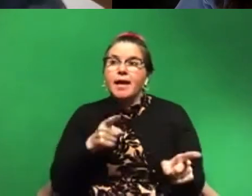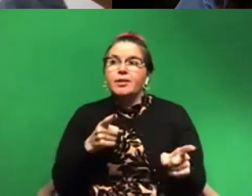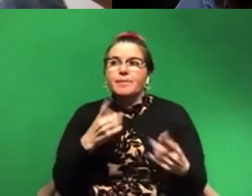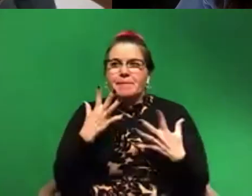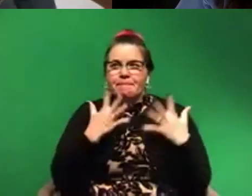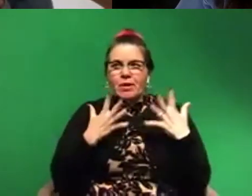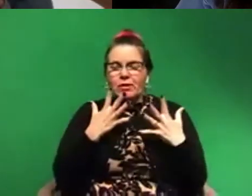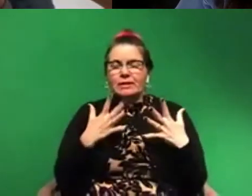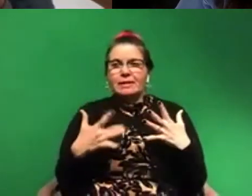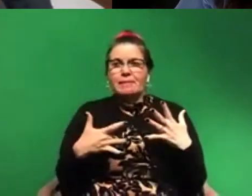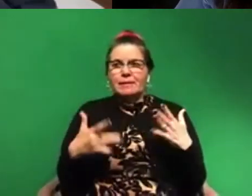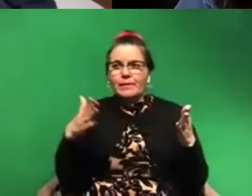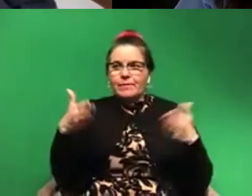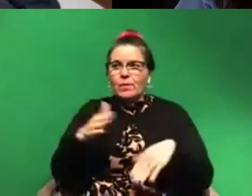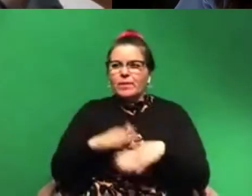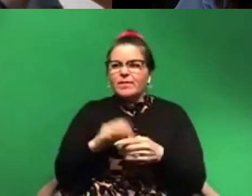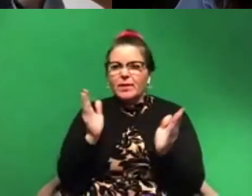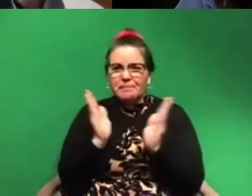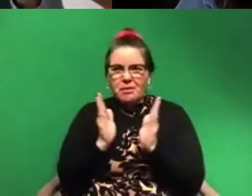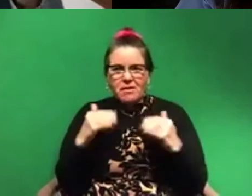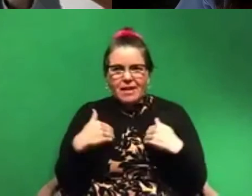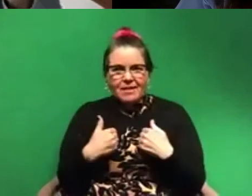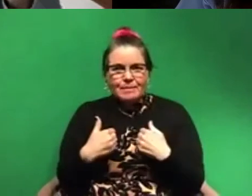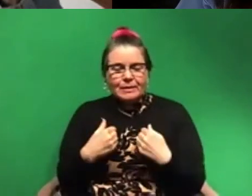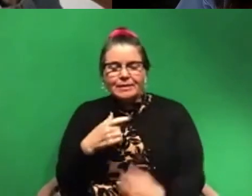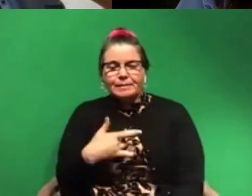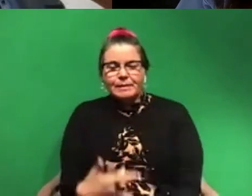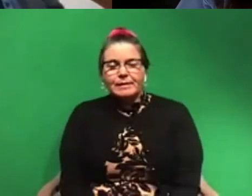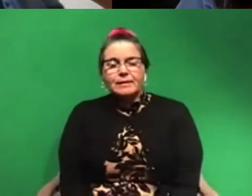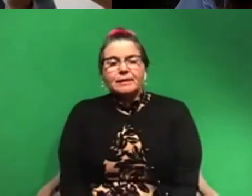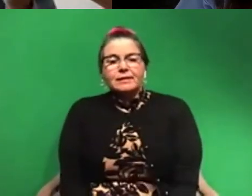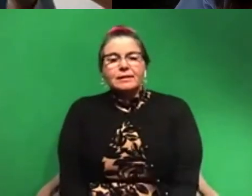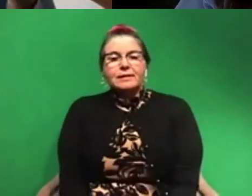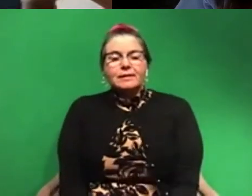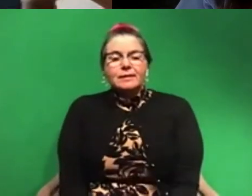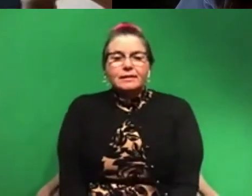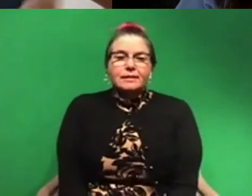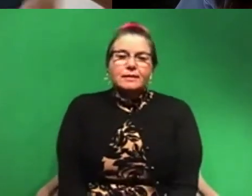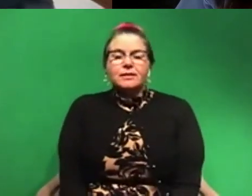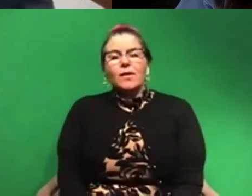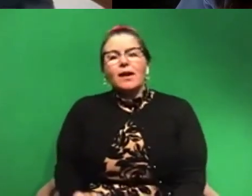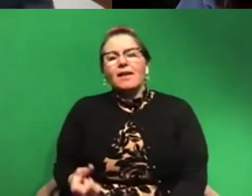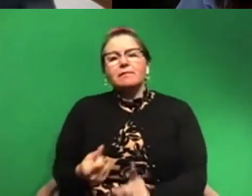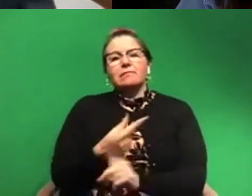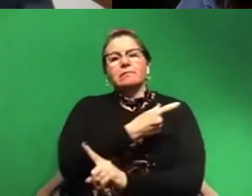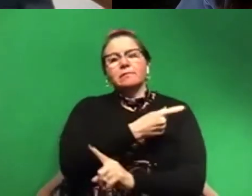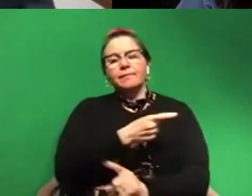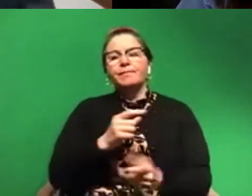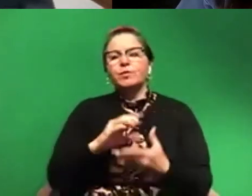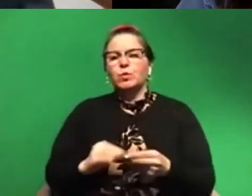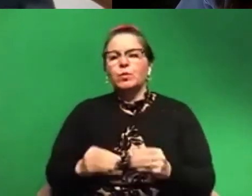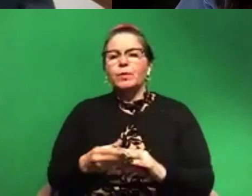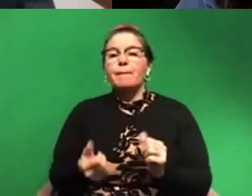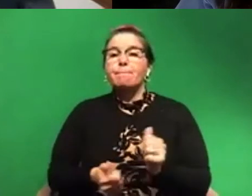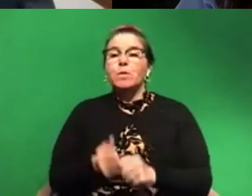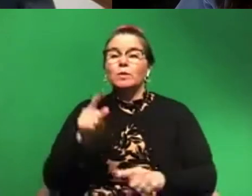organisms. So to take a side story, most diversity is in small organisms. Um, so when you